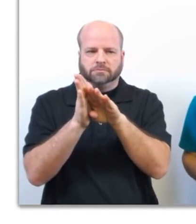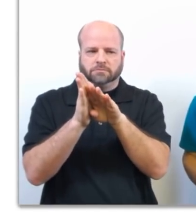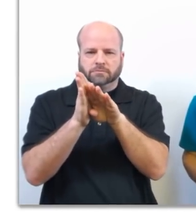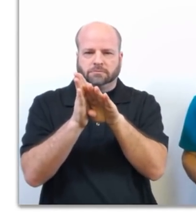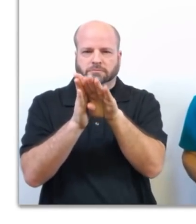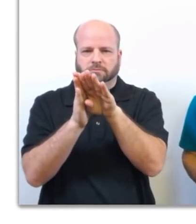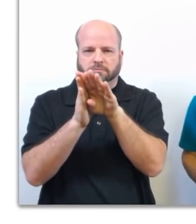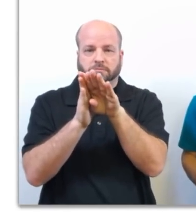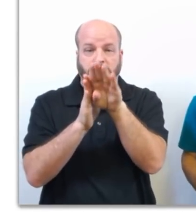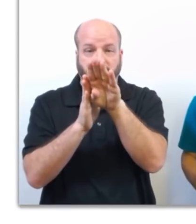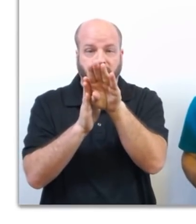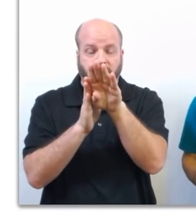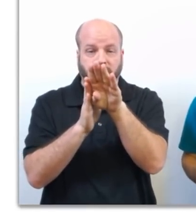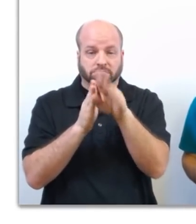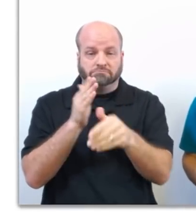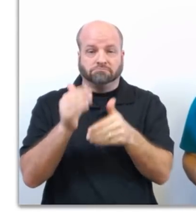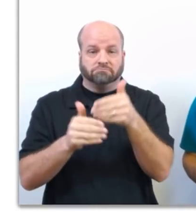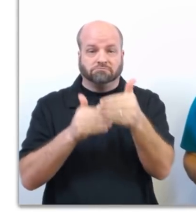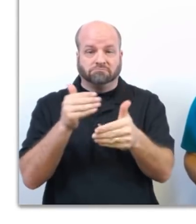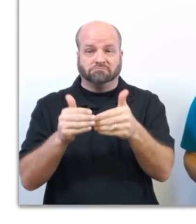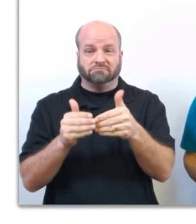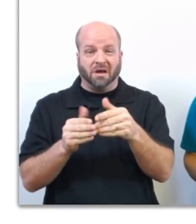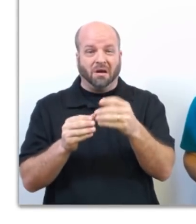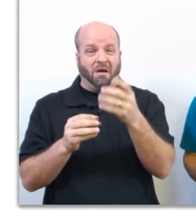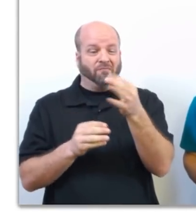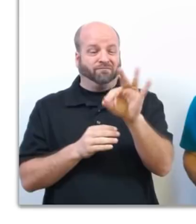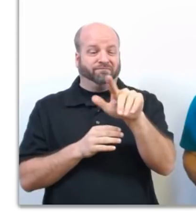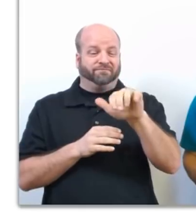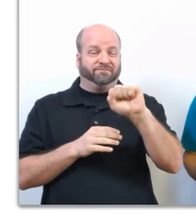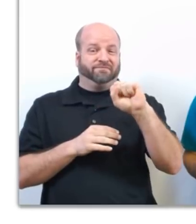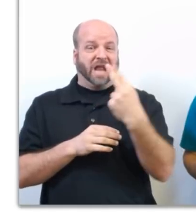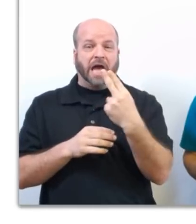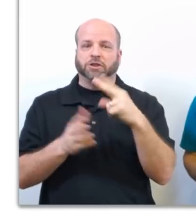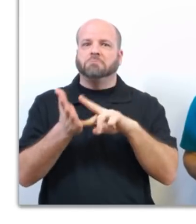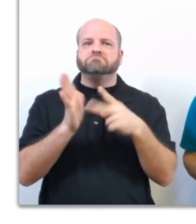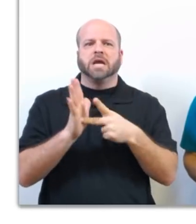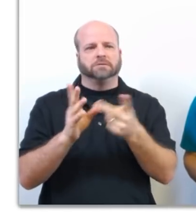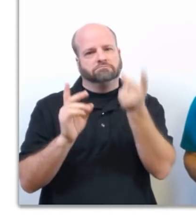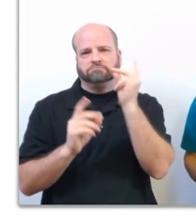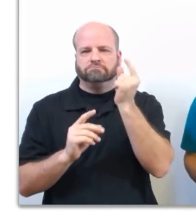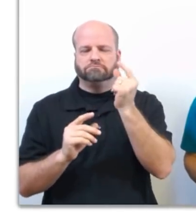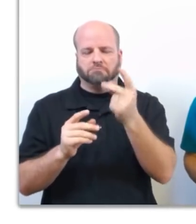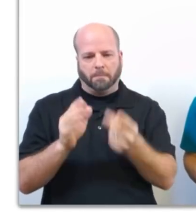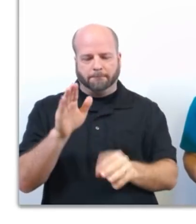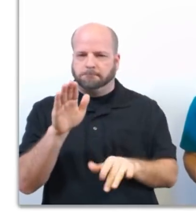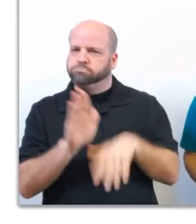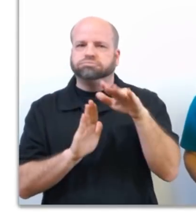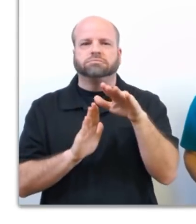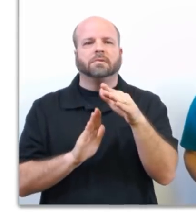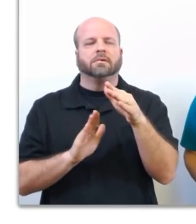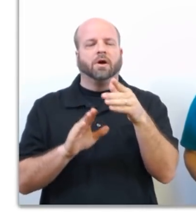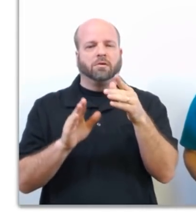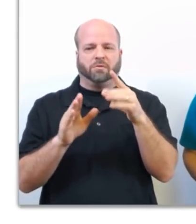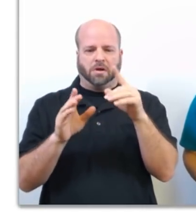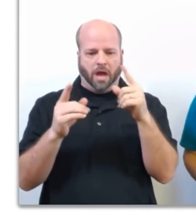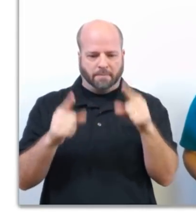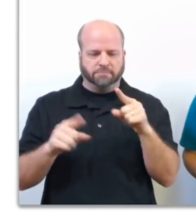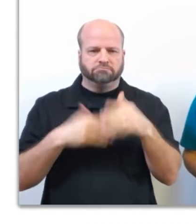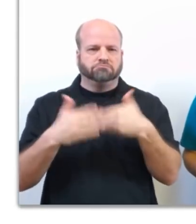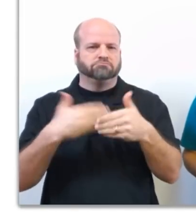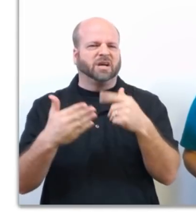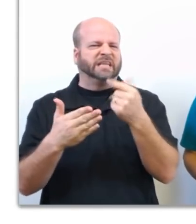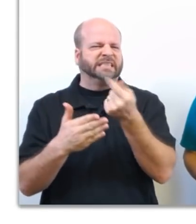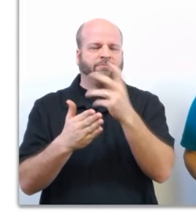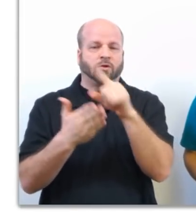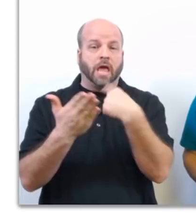Flash flood warnings mean that flooding will rapidly develop, typically lasting several hours at most. If you are